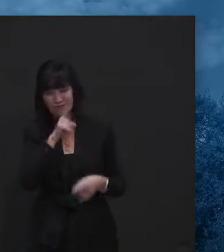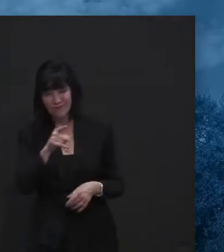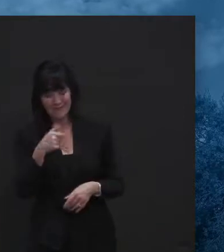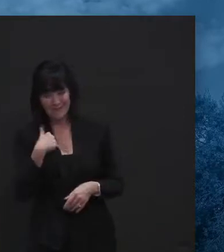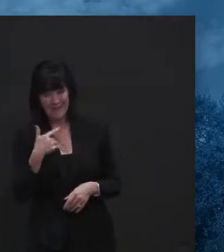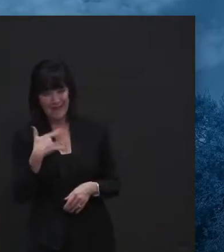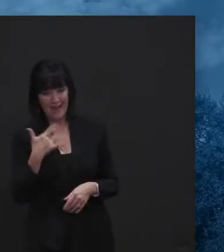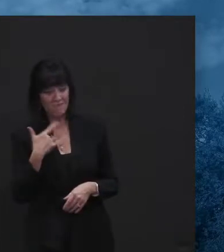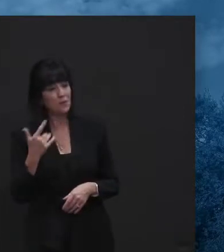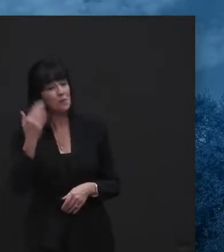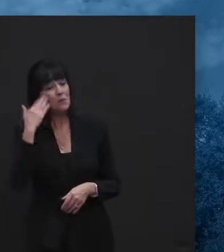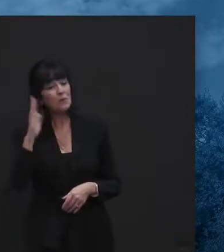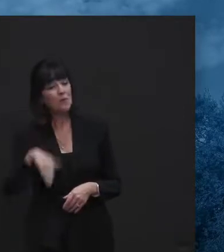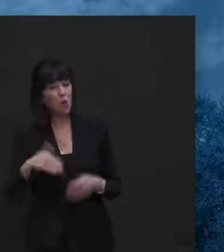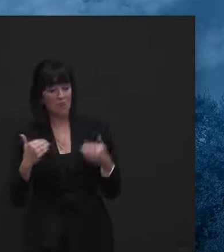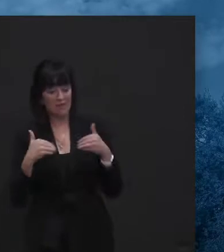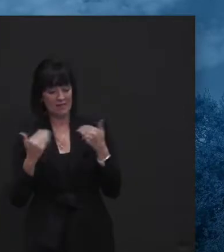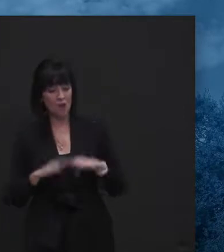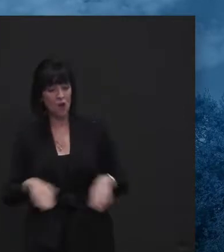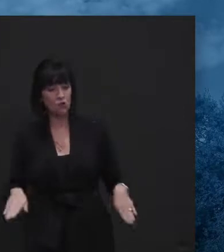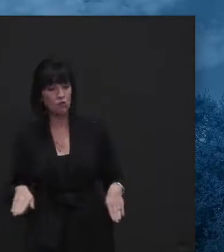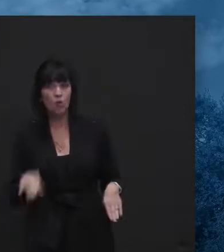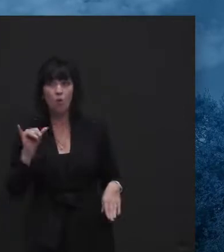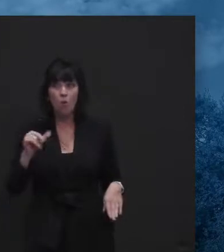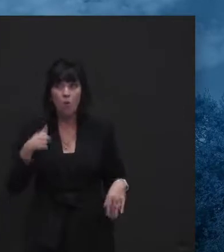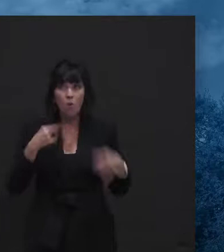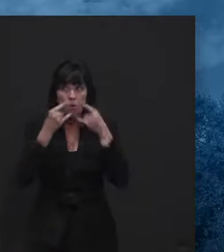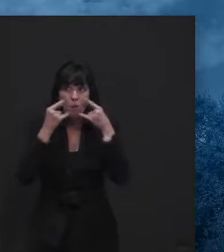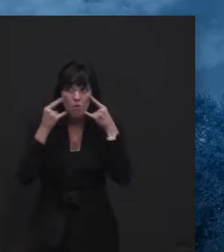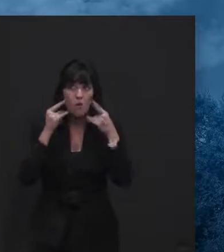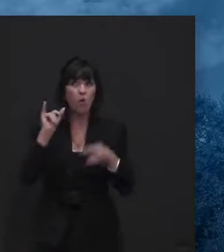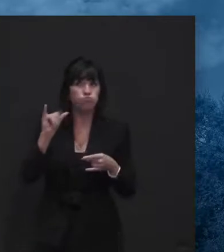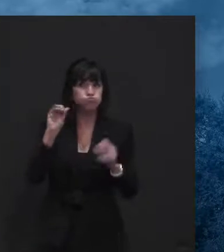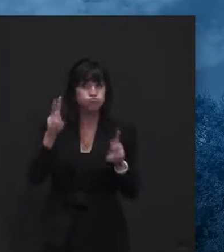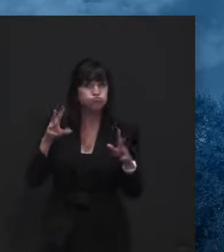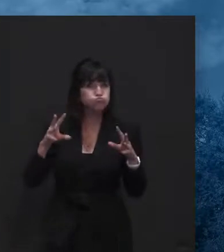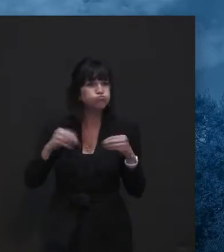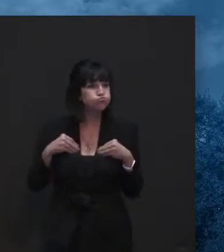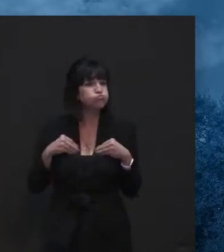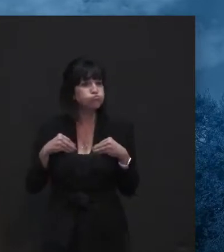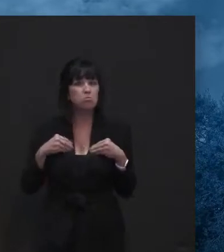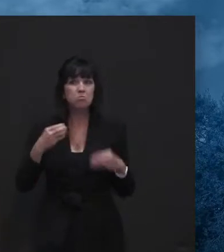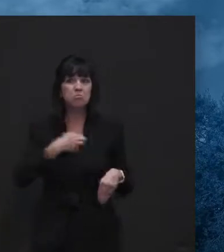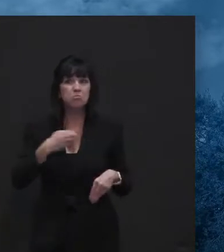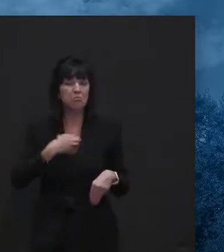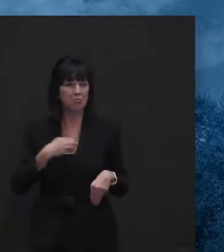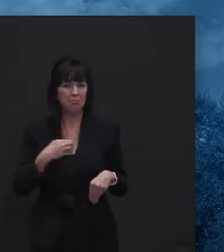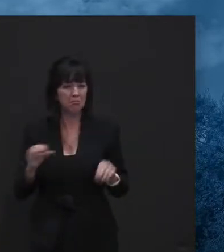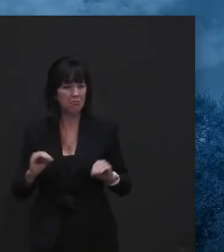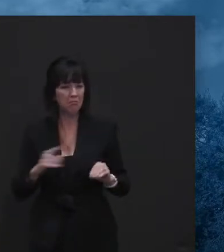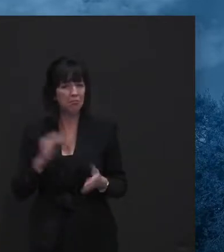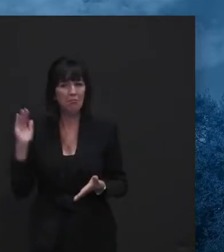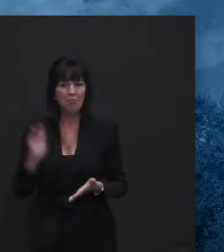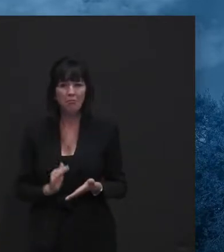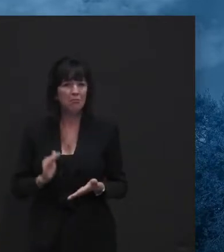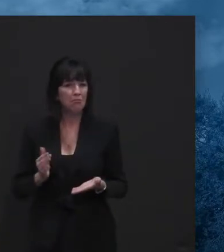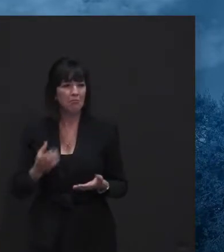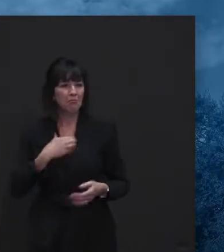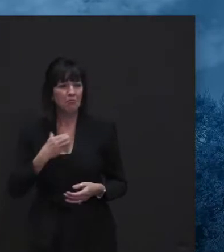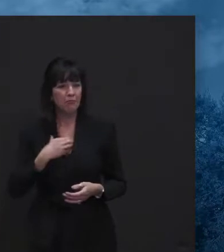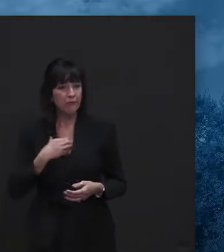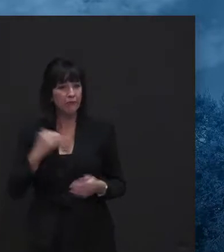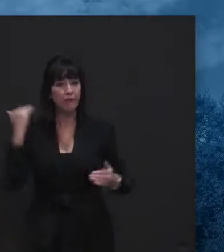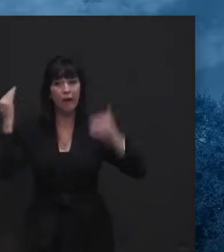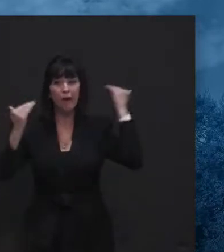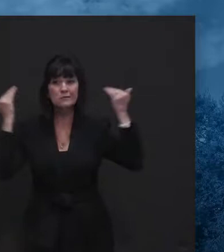do. Right. Um, and I think that's a lot of, of what we're trying to deal with is, uh, adaptation,